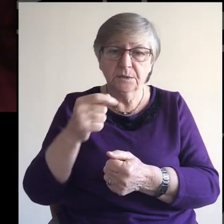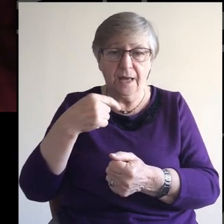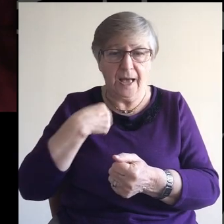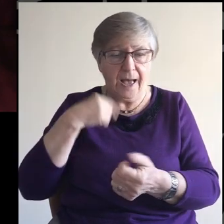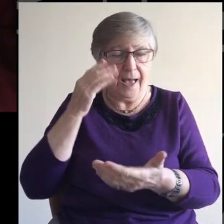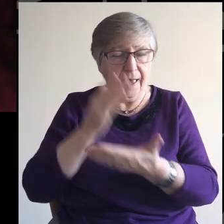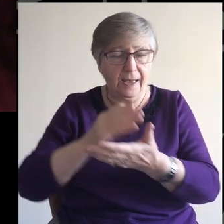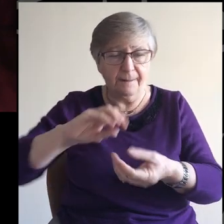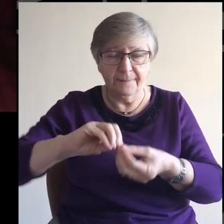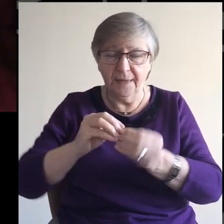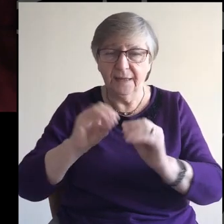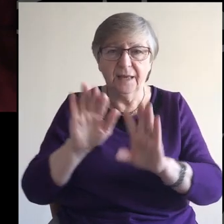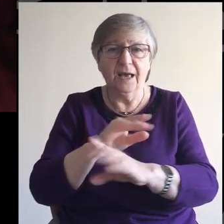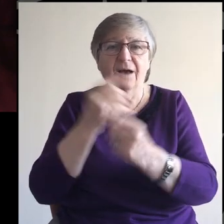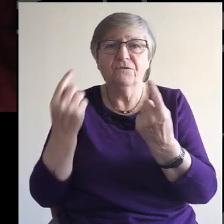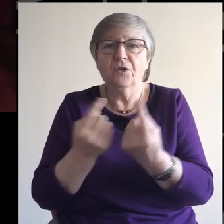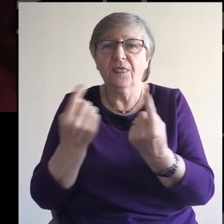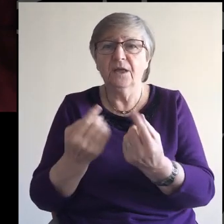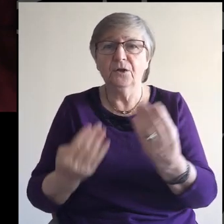making everything new.